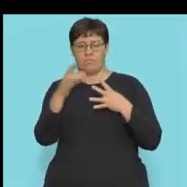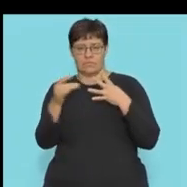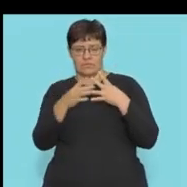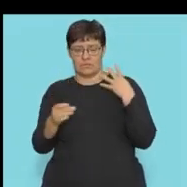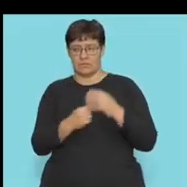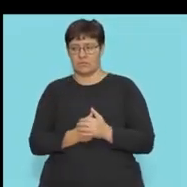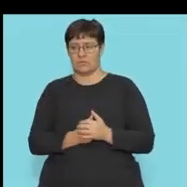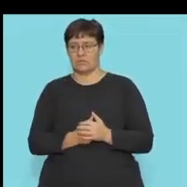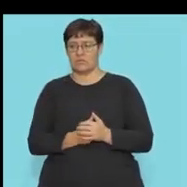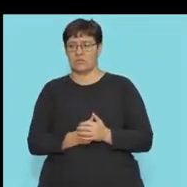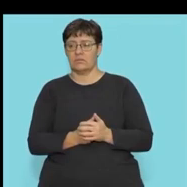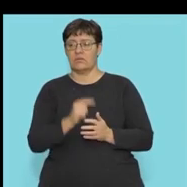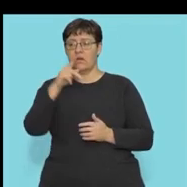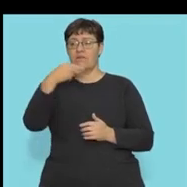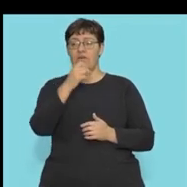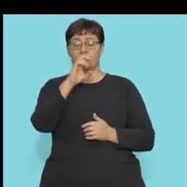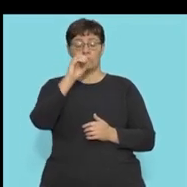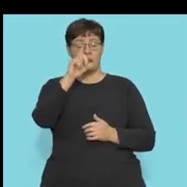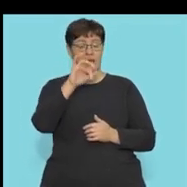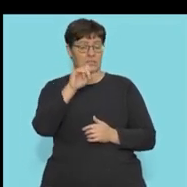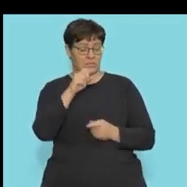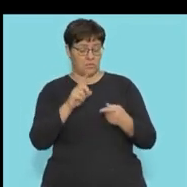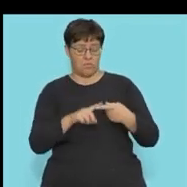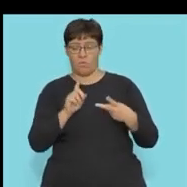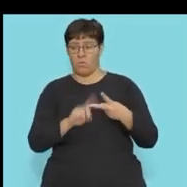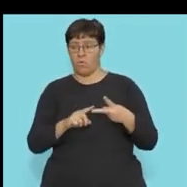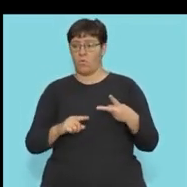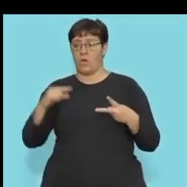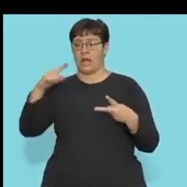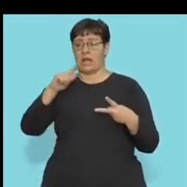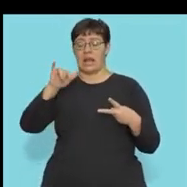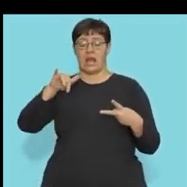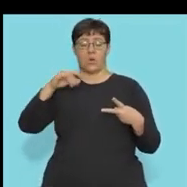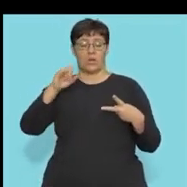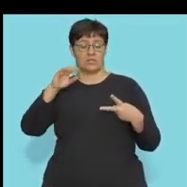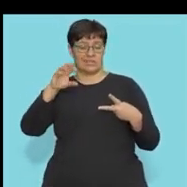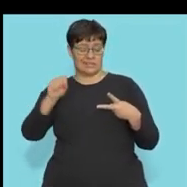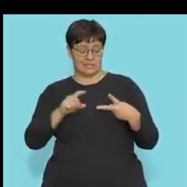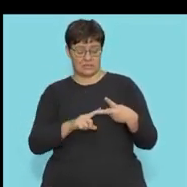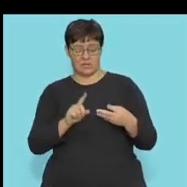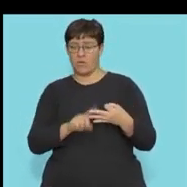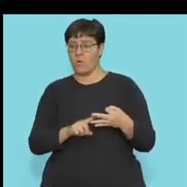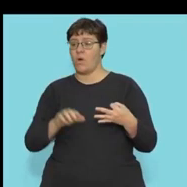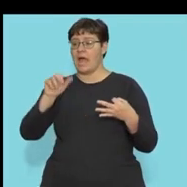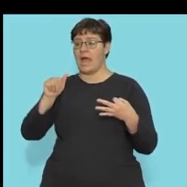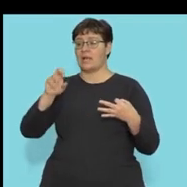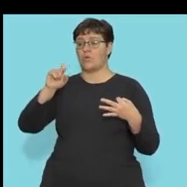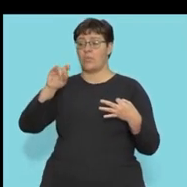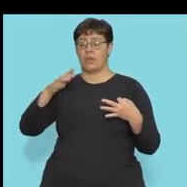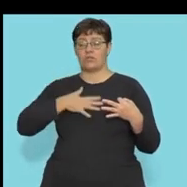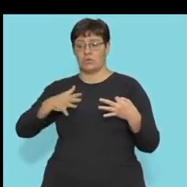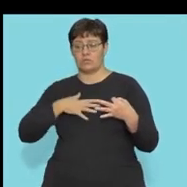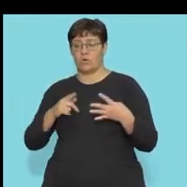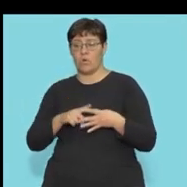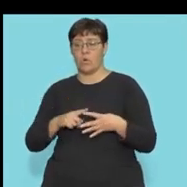So does it occur during photolysis or glycolysis or anaerobic respiration